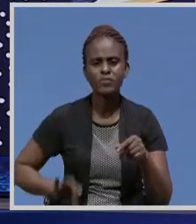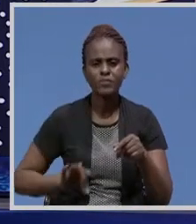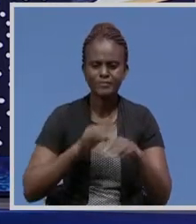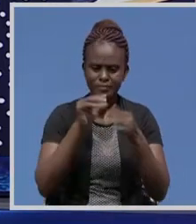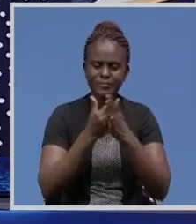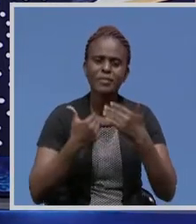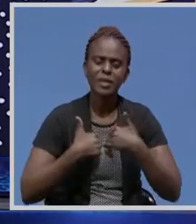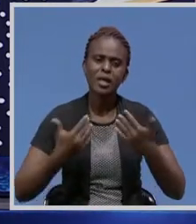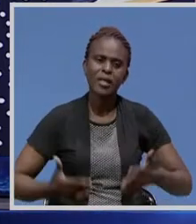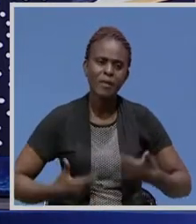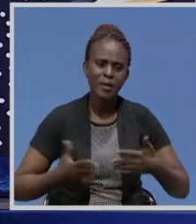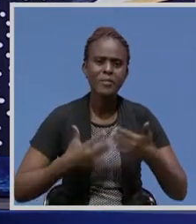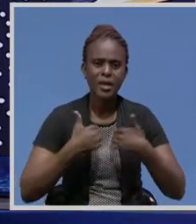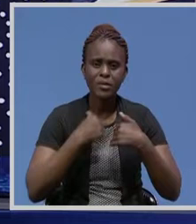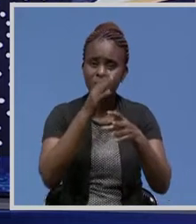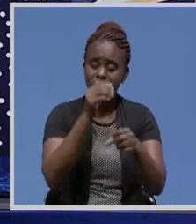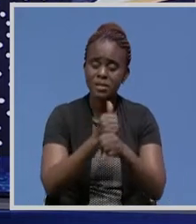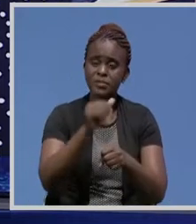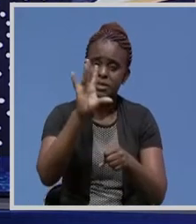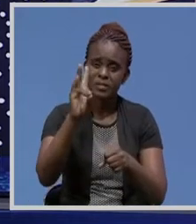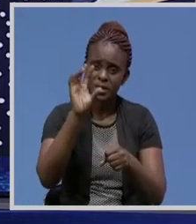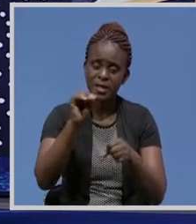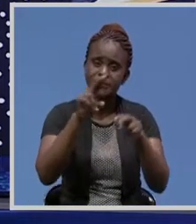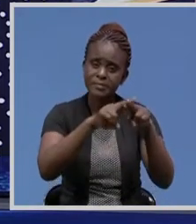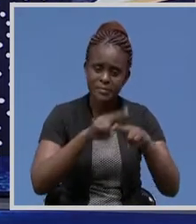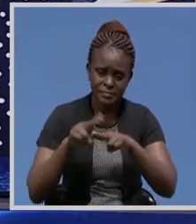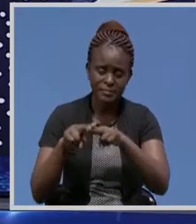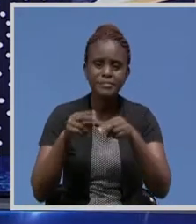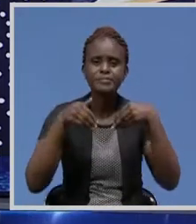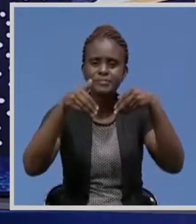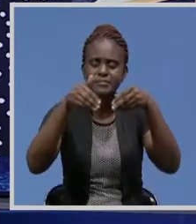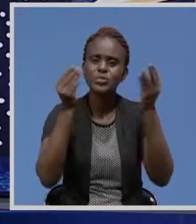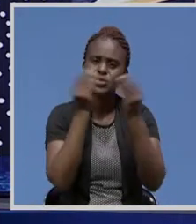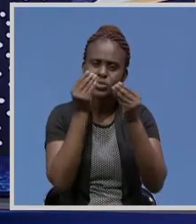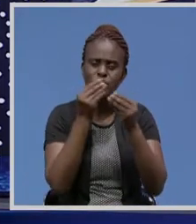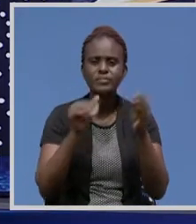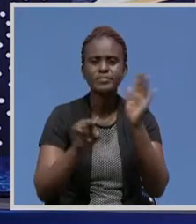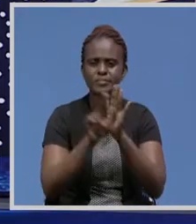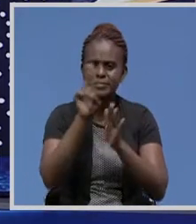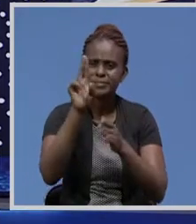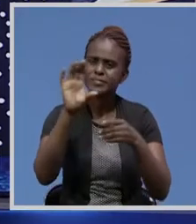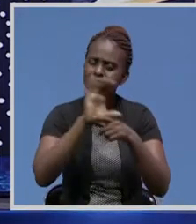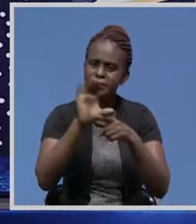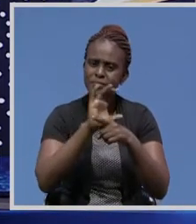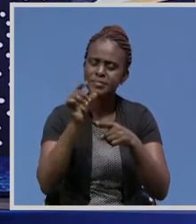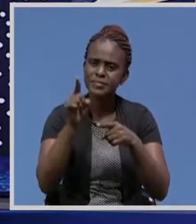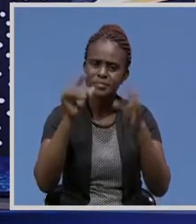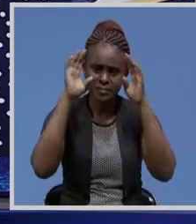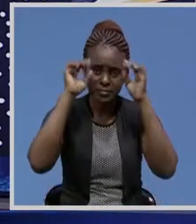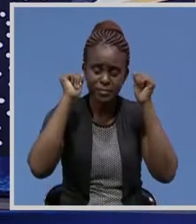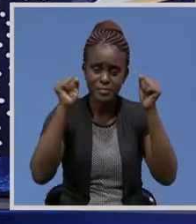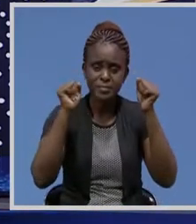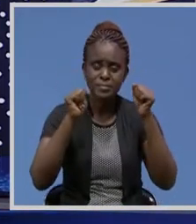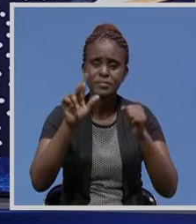jubilation as the students received the 70-seater luxury Haiger bus. Kobabalch University Student Union Kobusu President